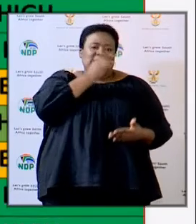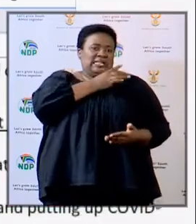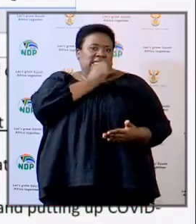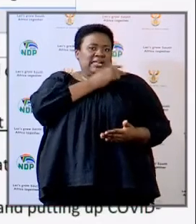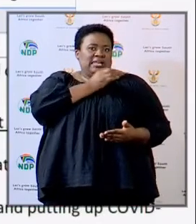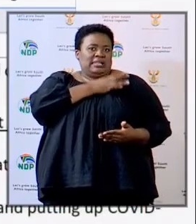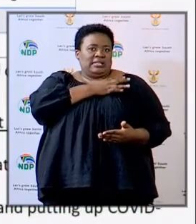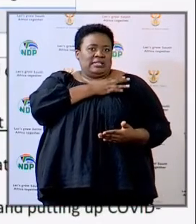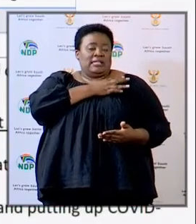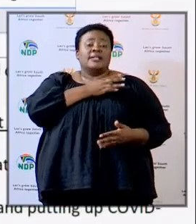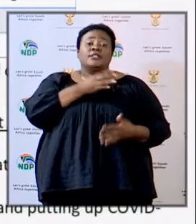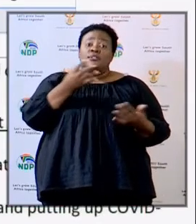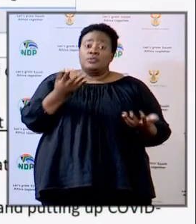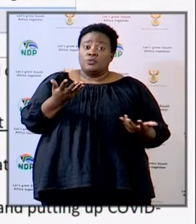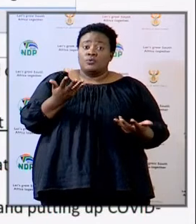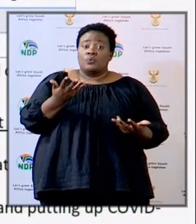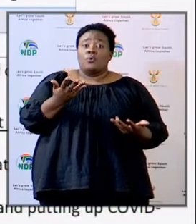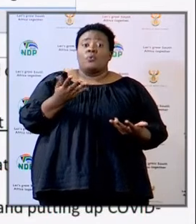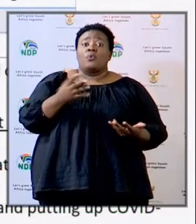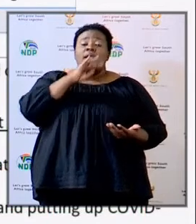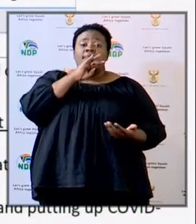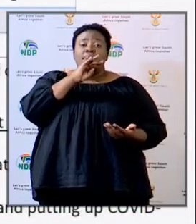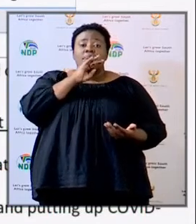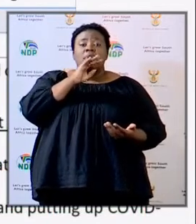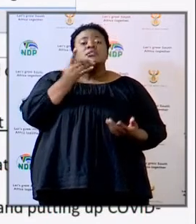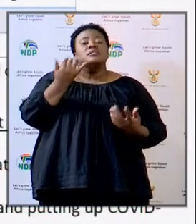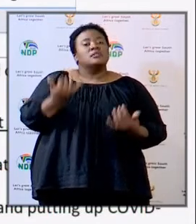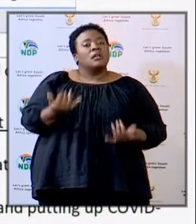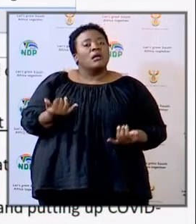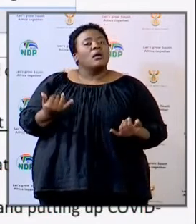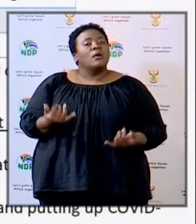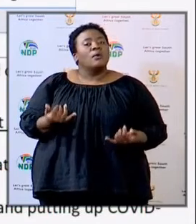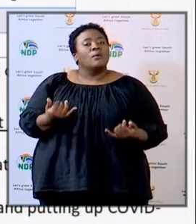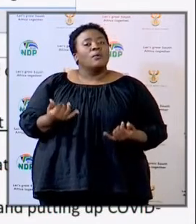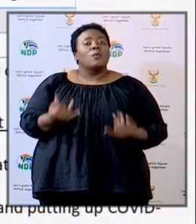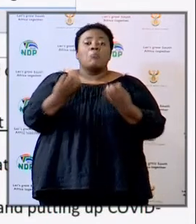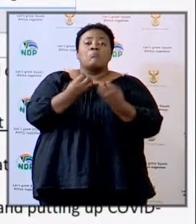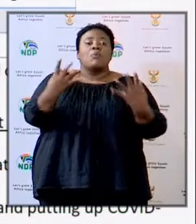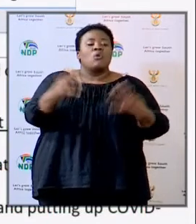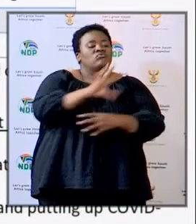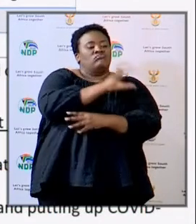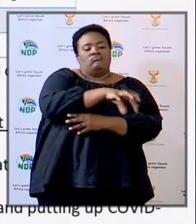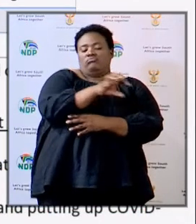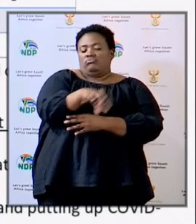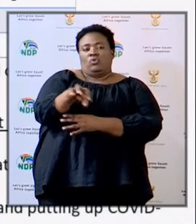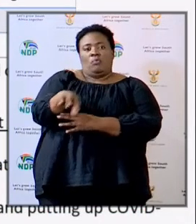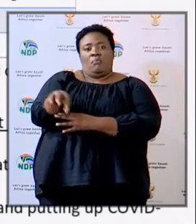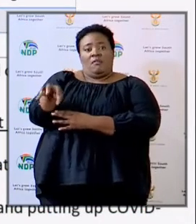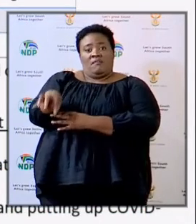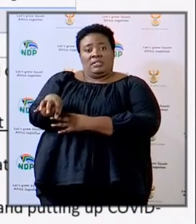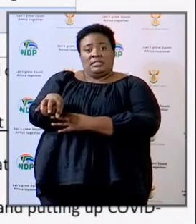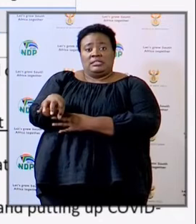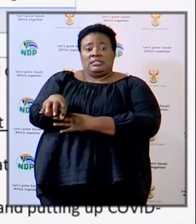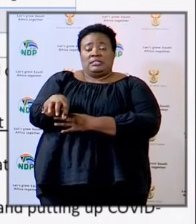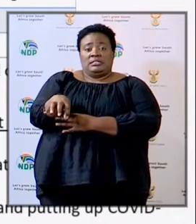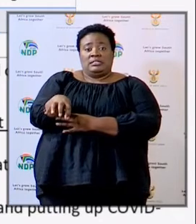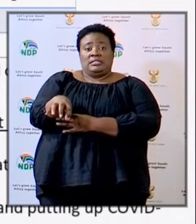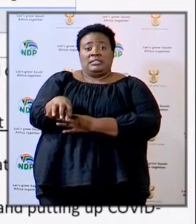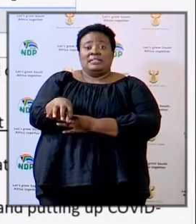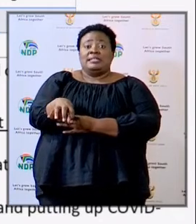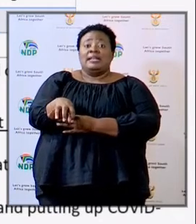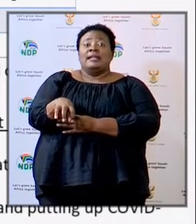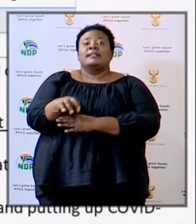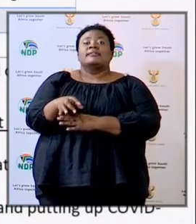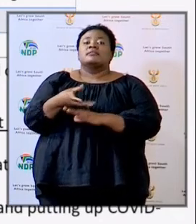know, Saturday, which actually leaves us with a situation where most of the provinces that, in fact, the number of